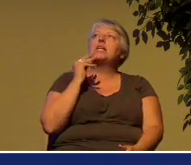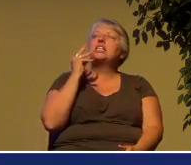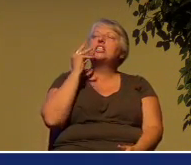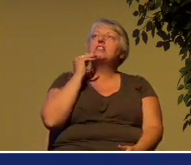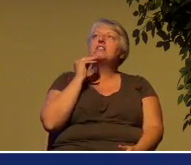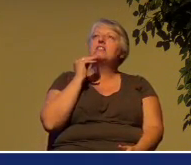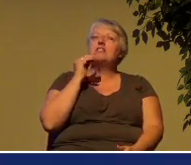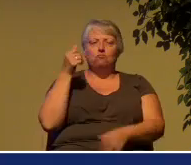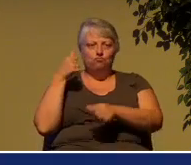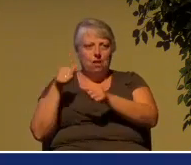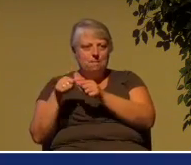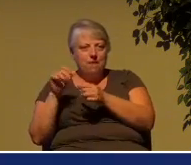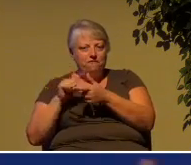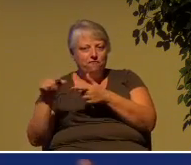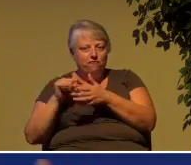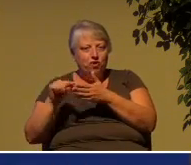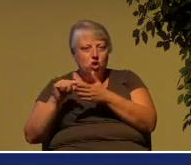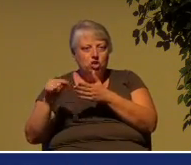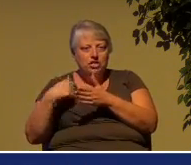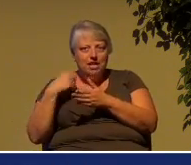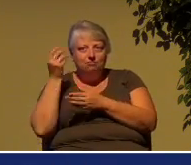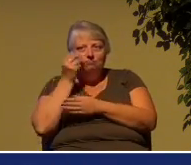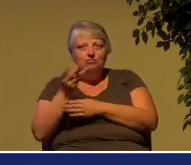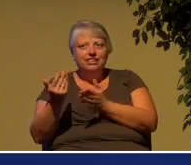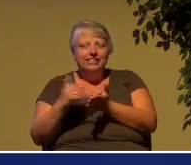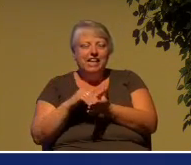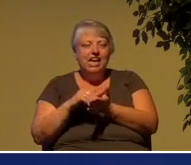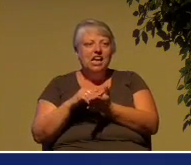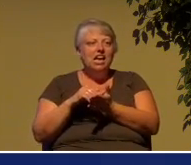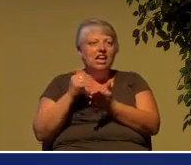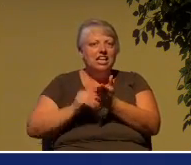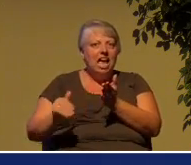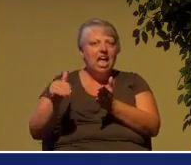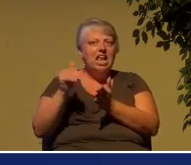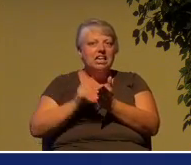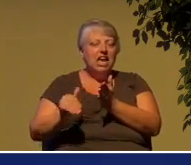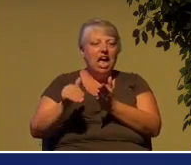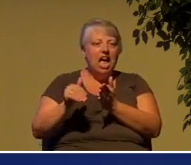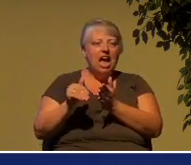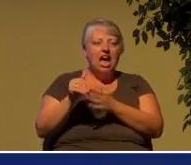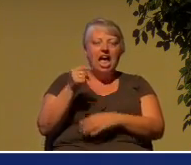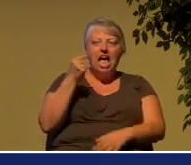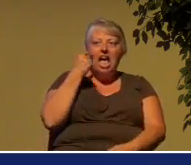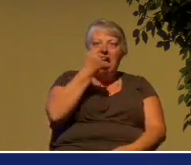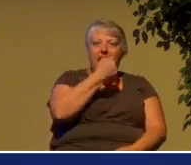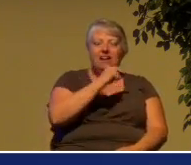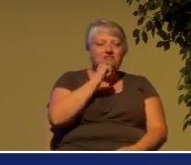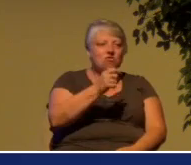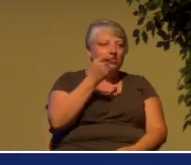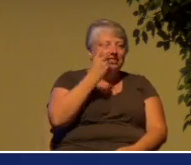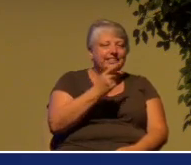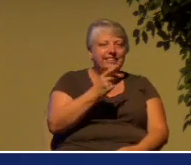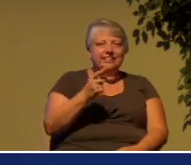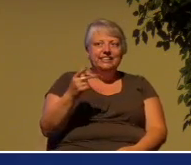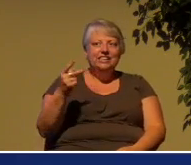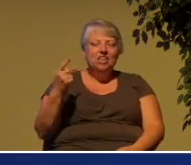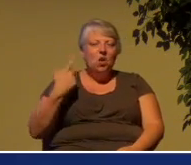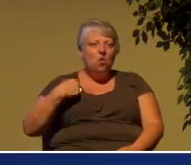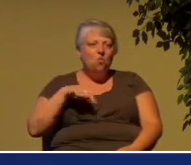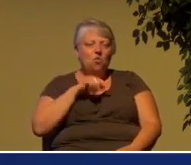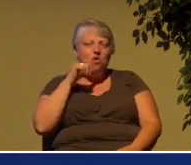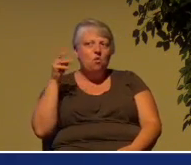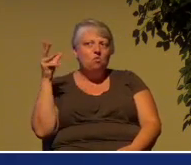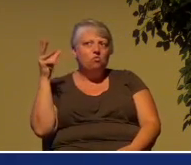I quoted so often, eye has not seen, ear has not heard what God has prepared for those who love him. But what's the rest of the